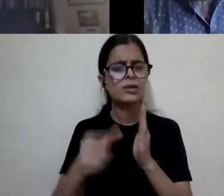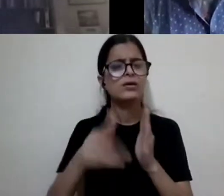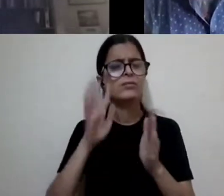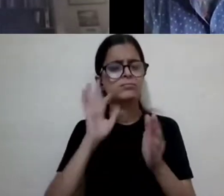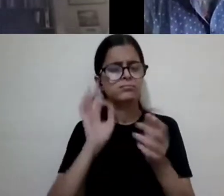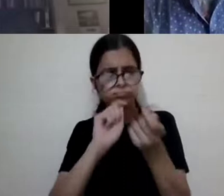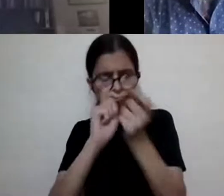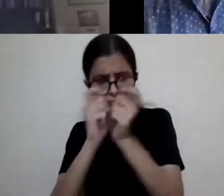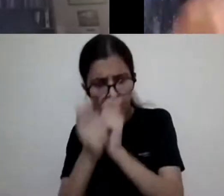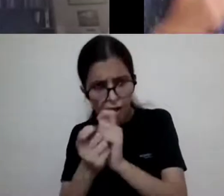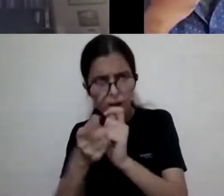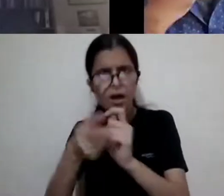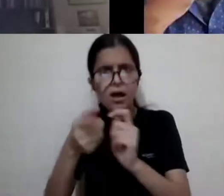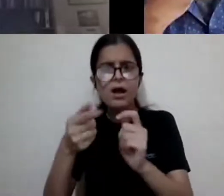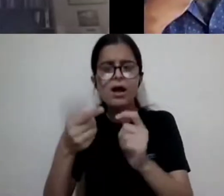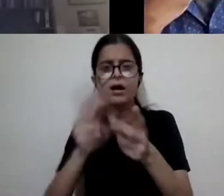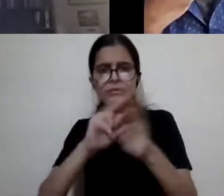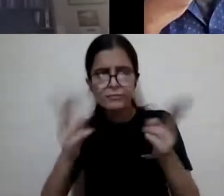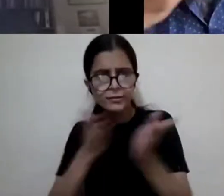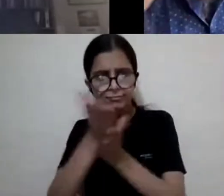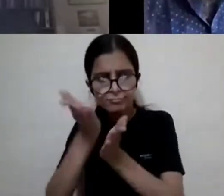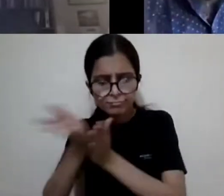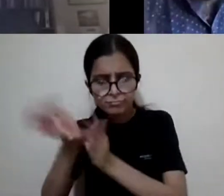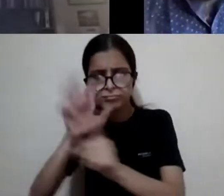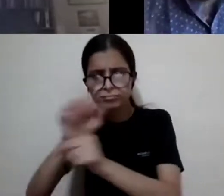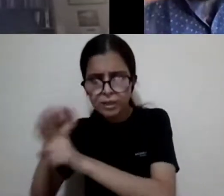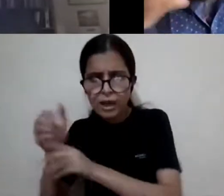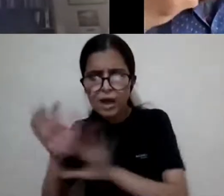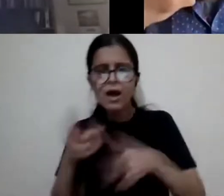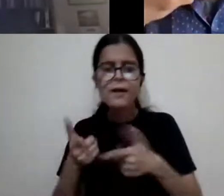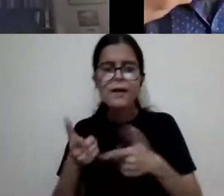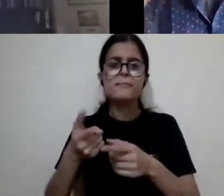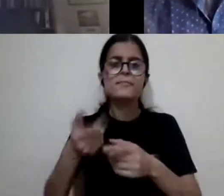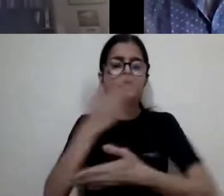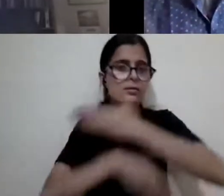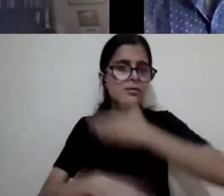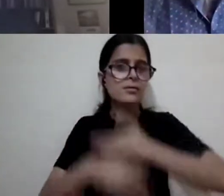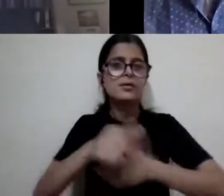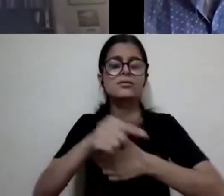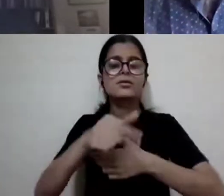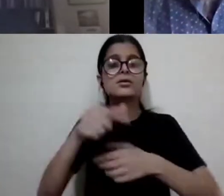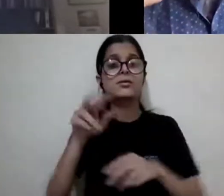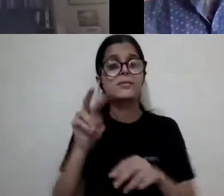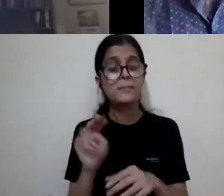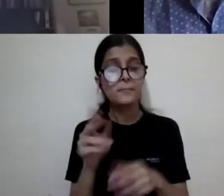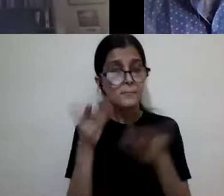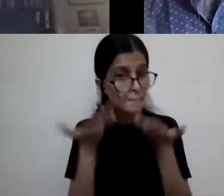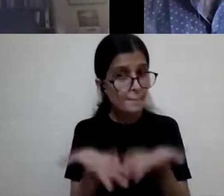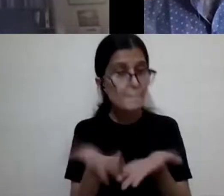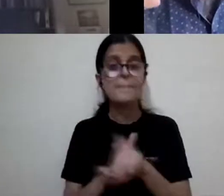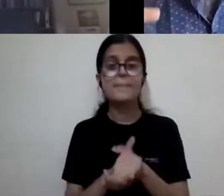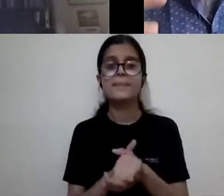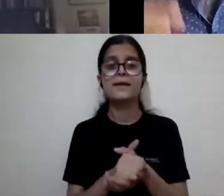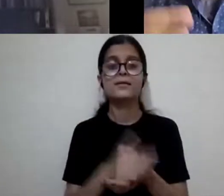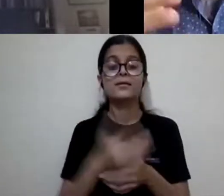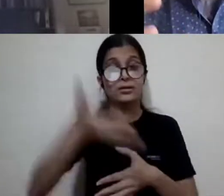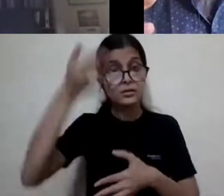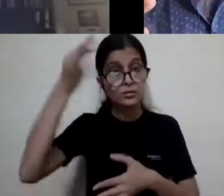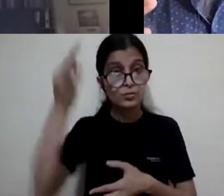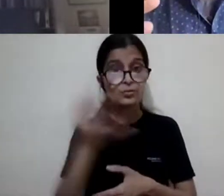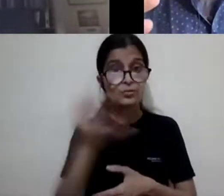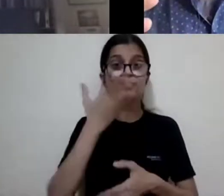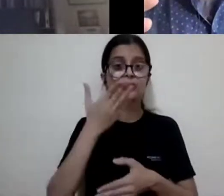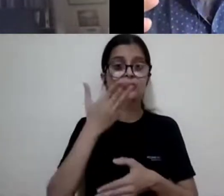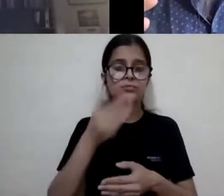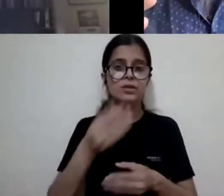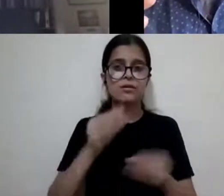academia approaches this idea of disability, of disability as a phenomena, and begins anew this movement to